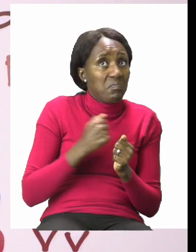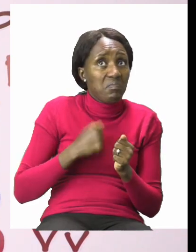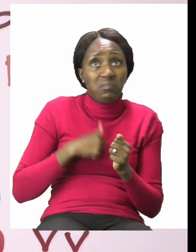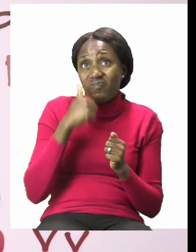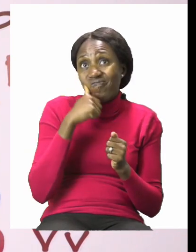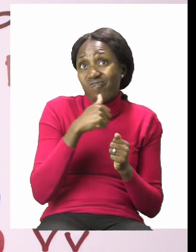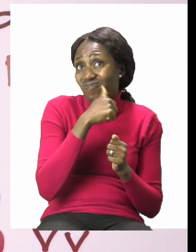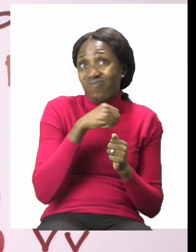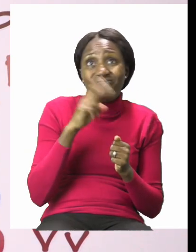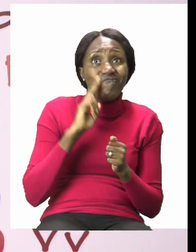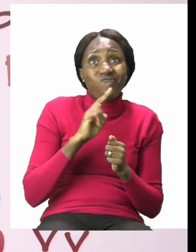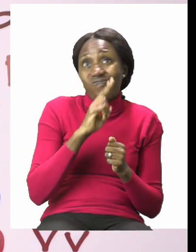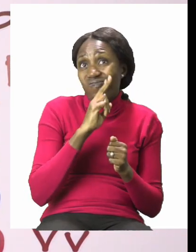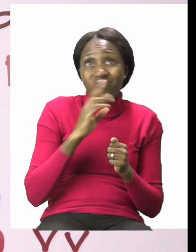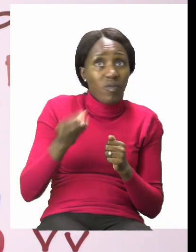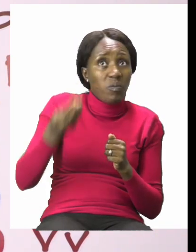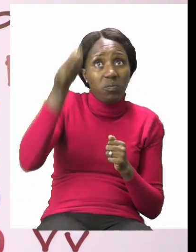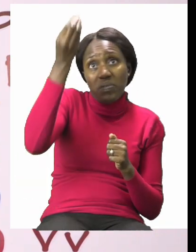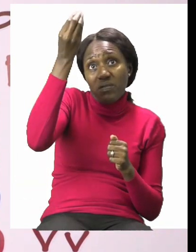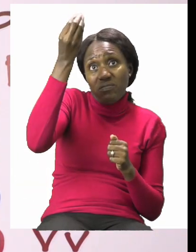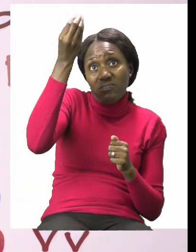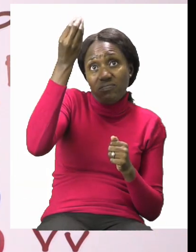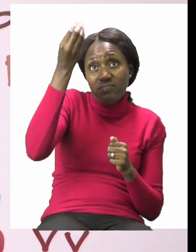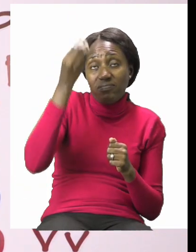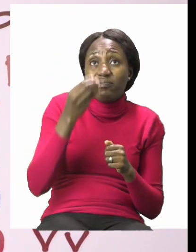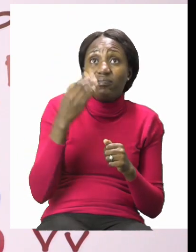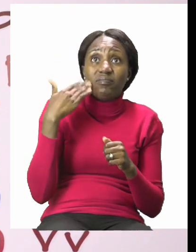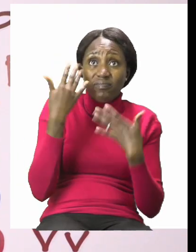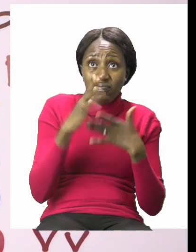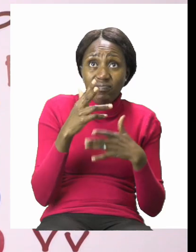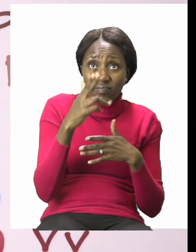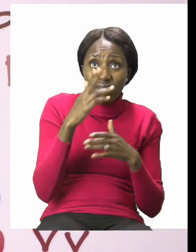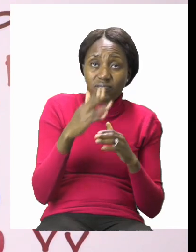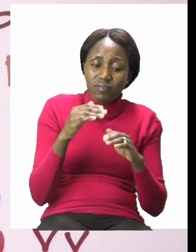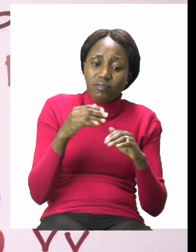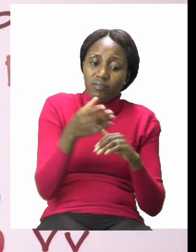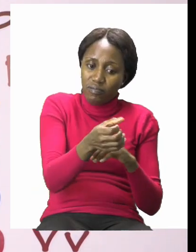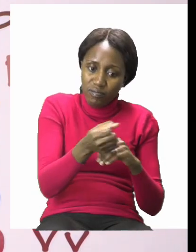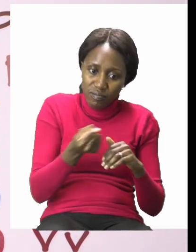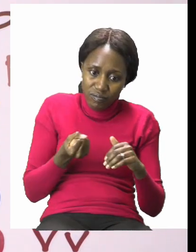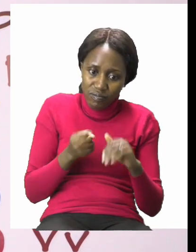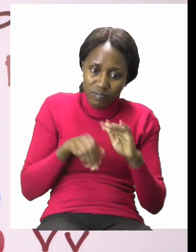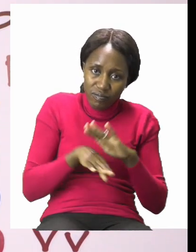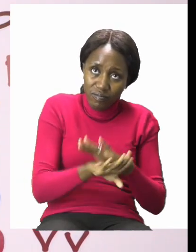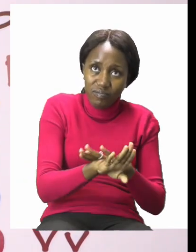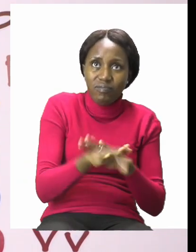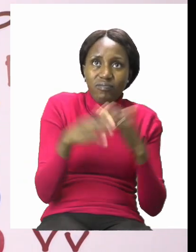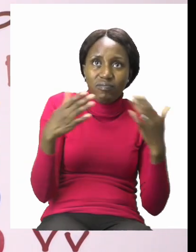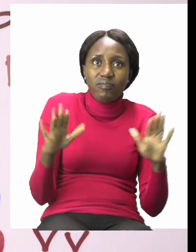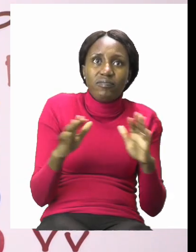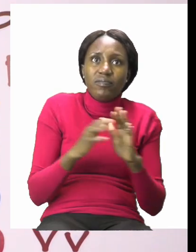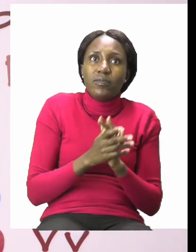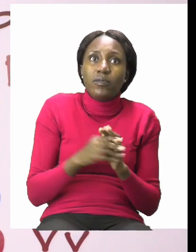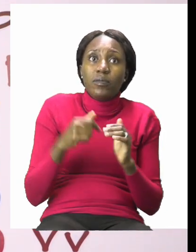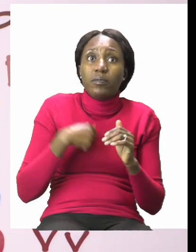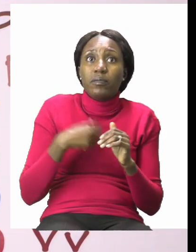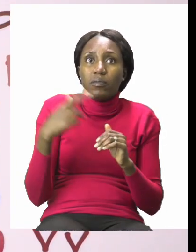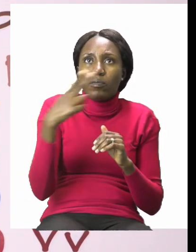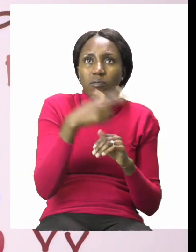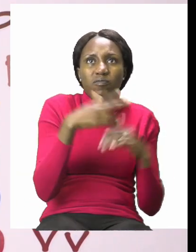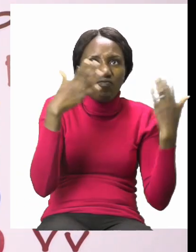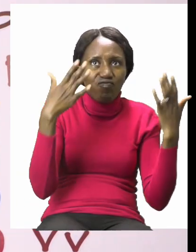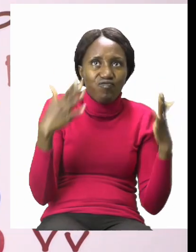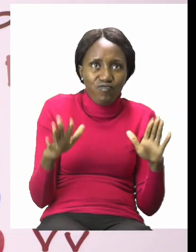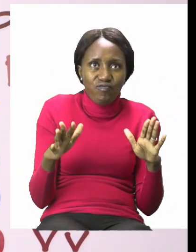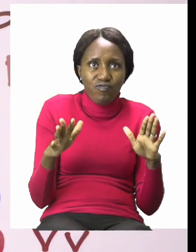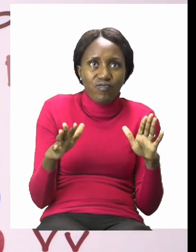put your scissors away when you are done. So, I have cut all the cards and now it's my